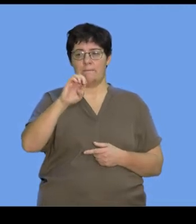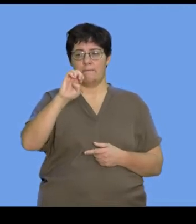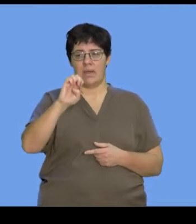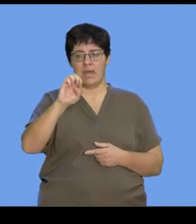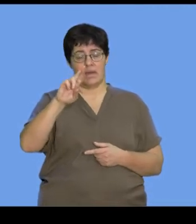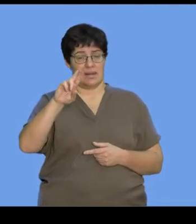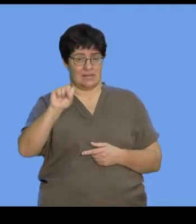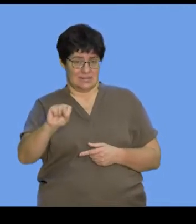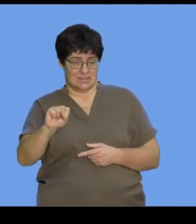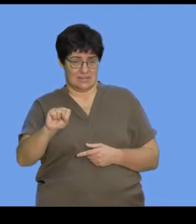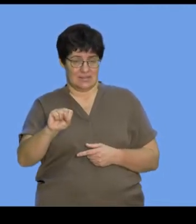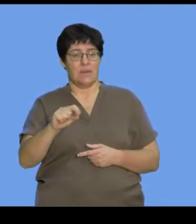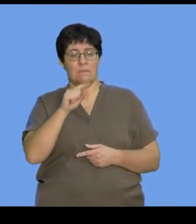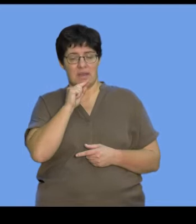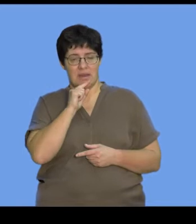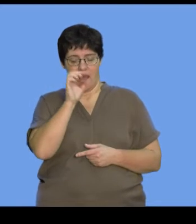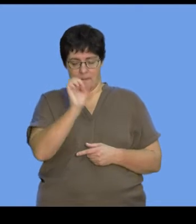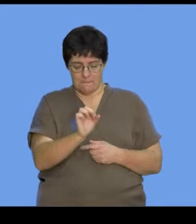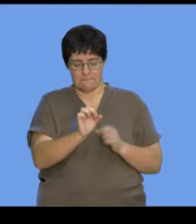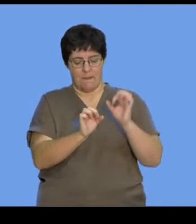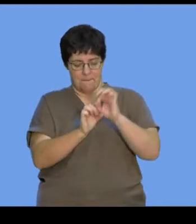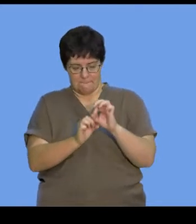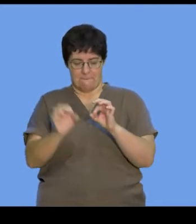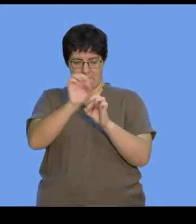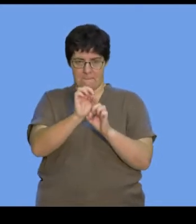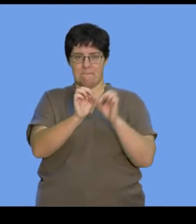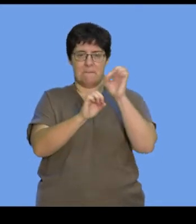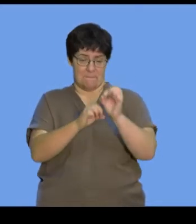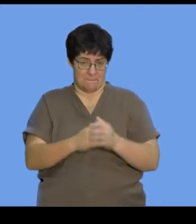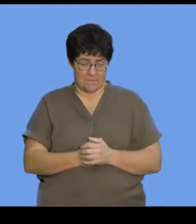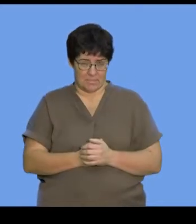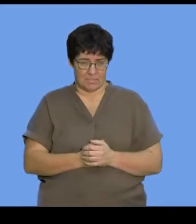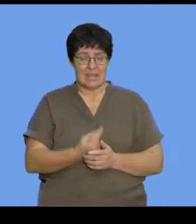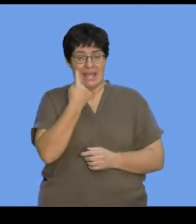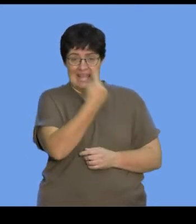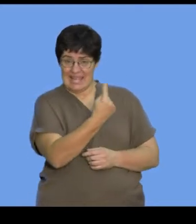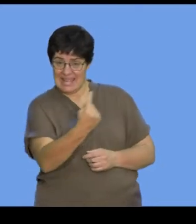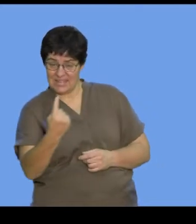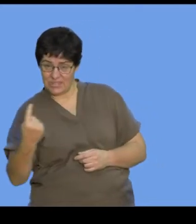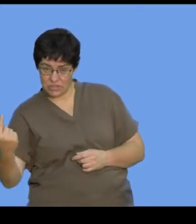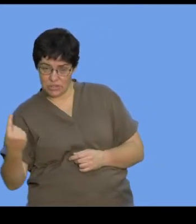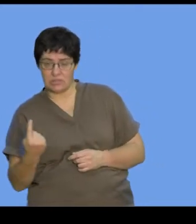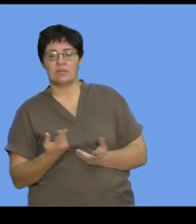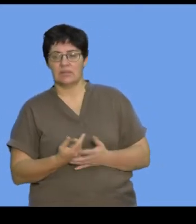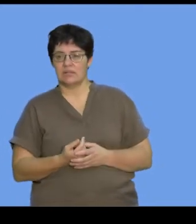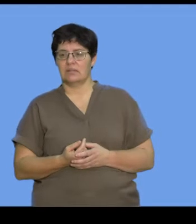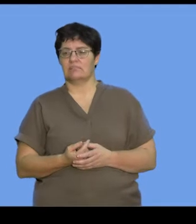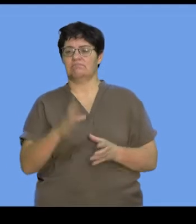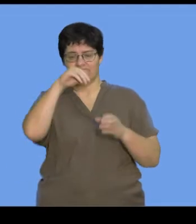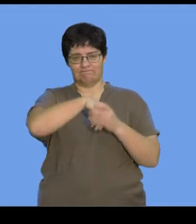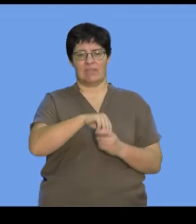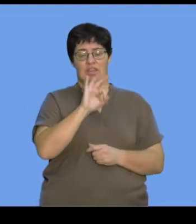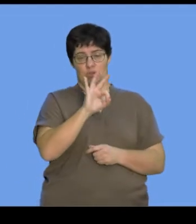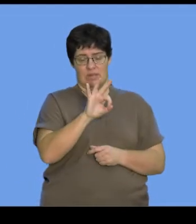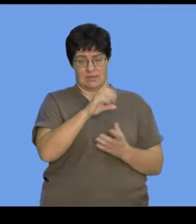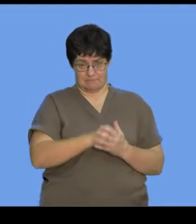monomers. In this case, they are nucleotides. Each DNA nucleotide consists of three parts. And let's try and understand